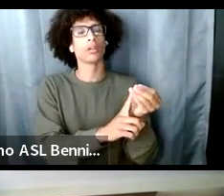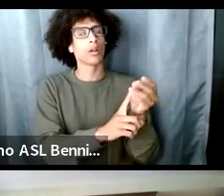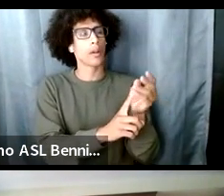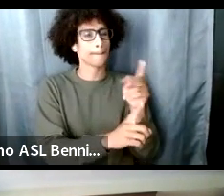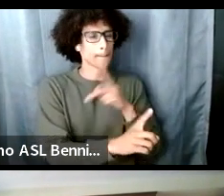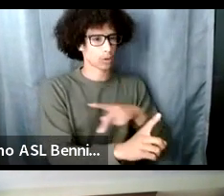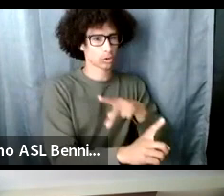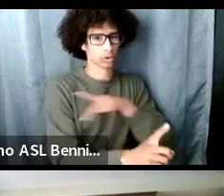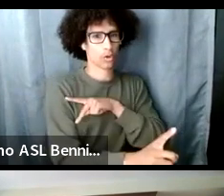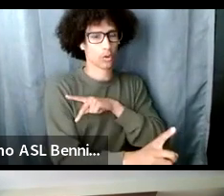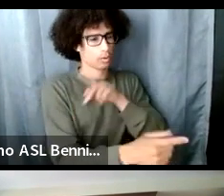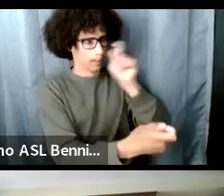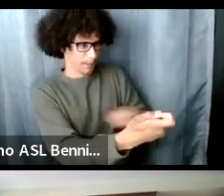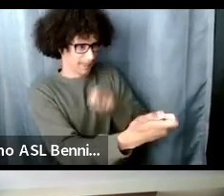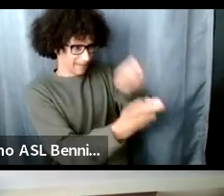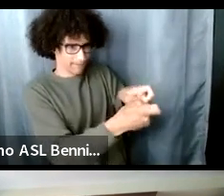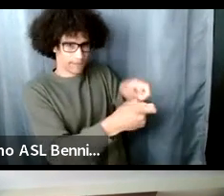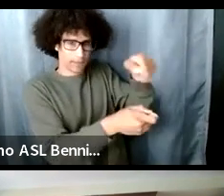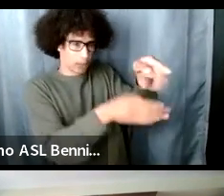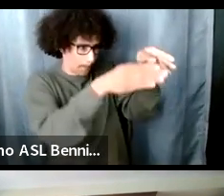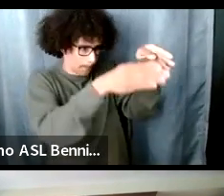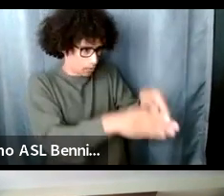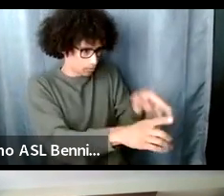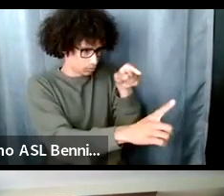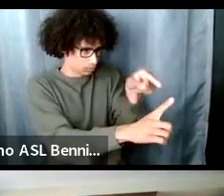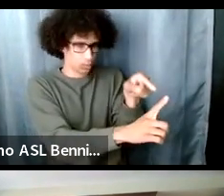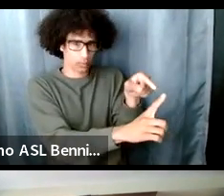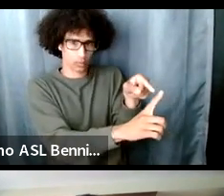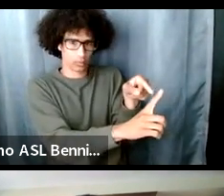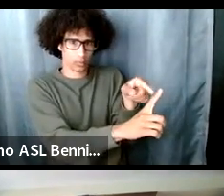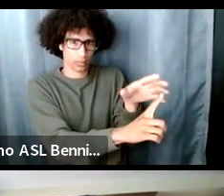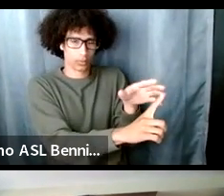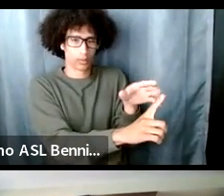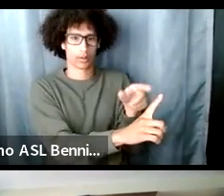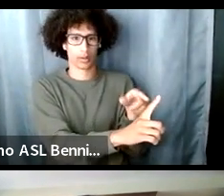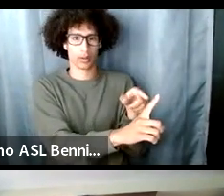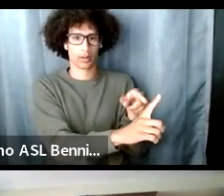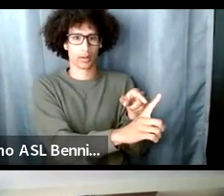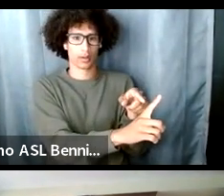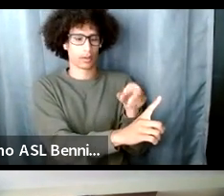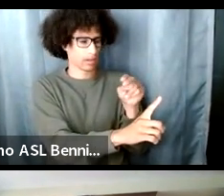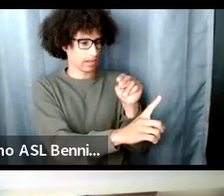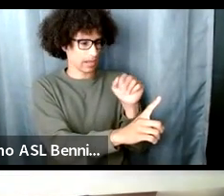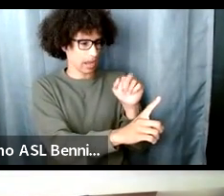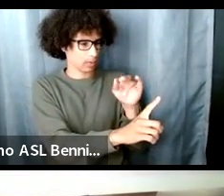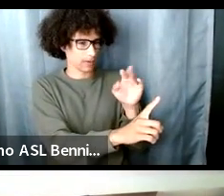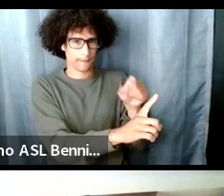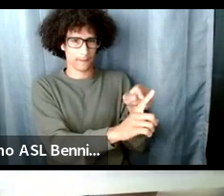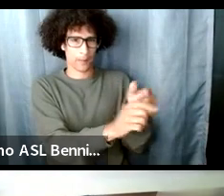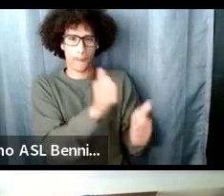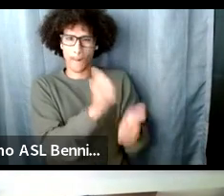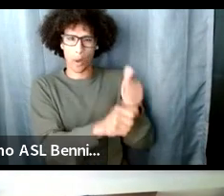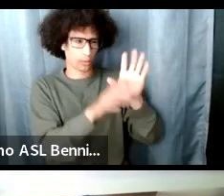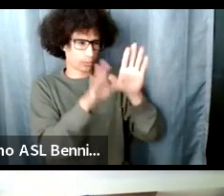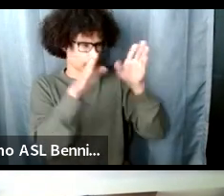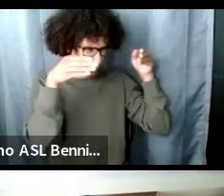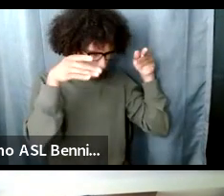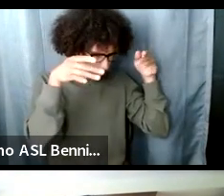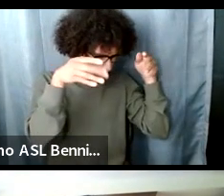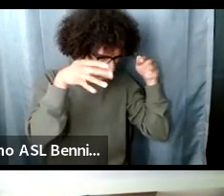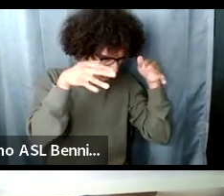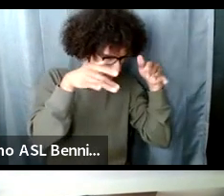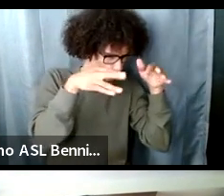specific narrative gets to the most specific experience involved